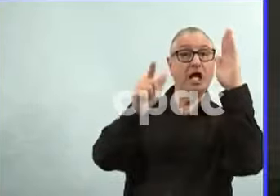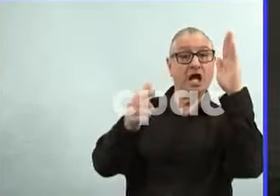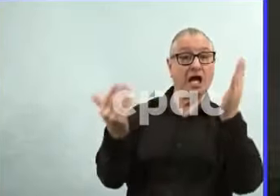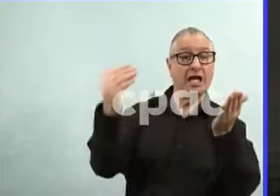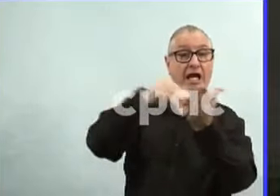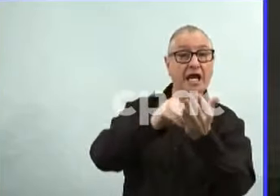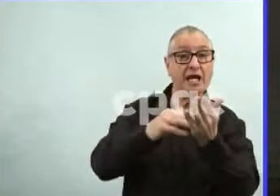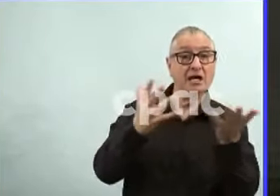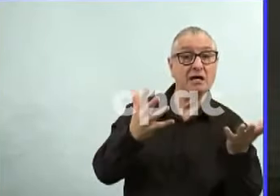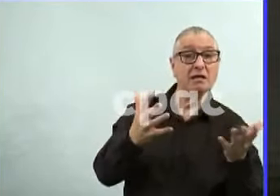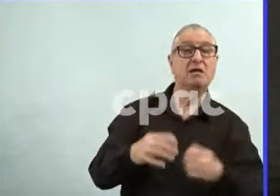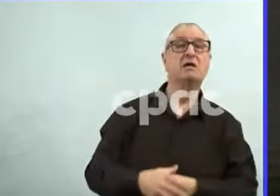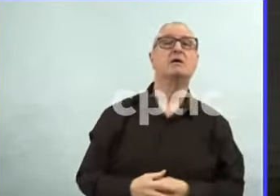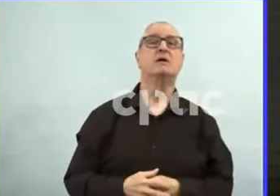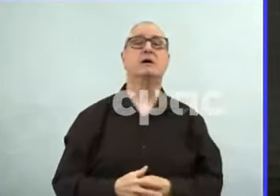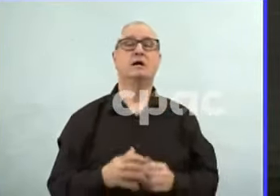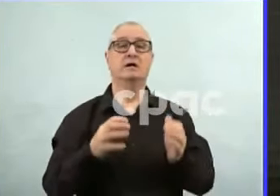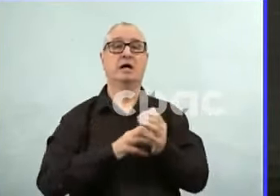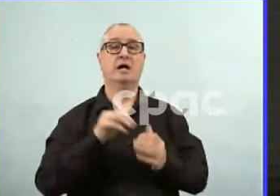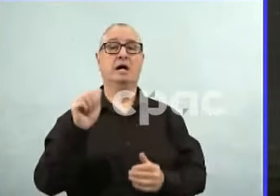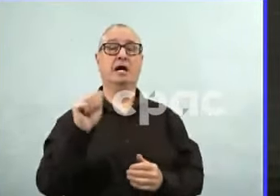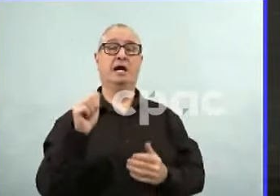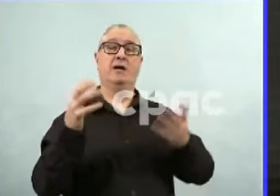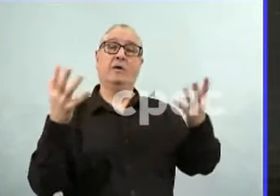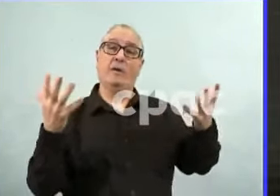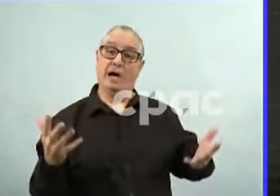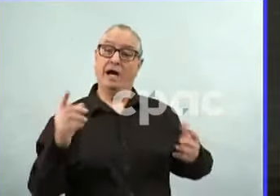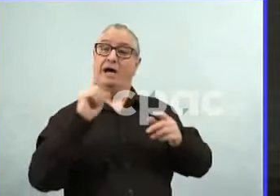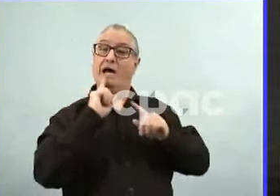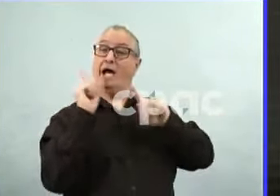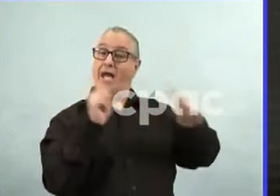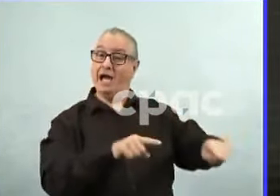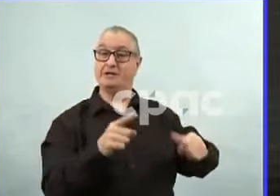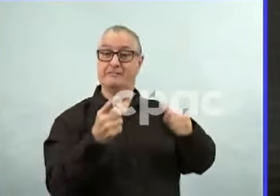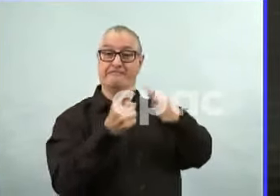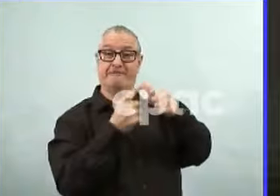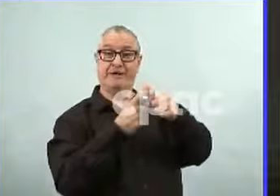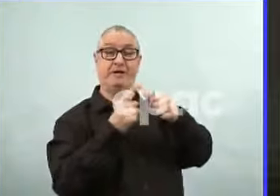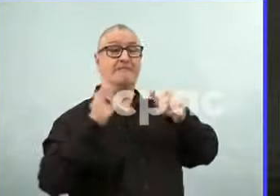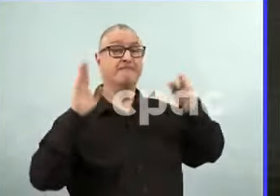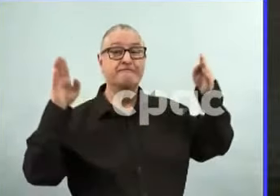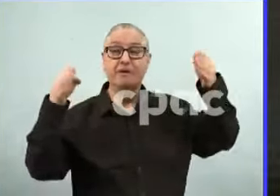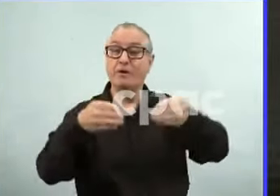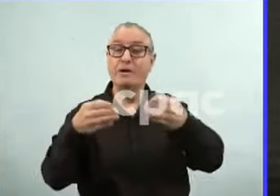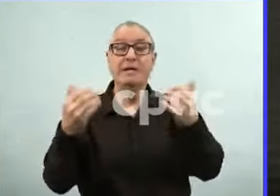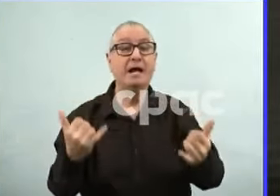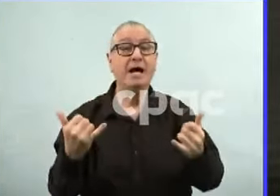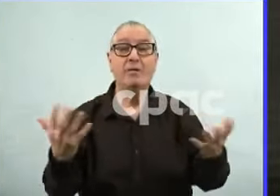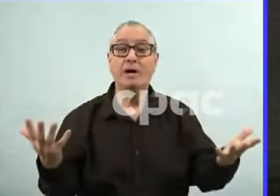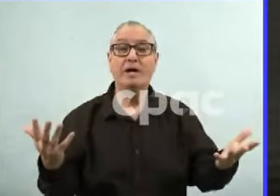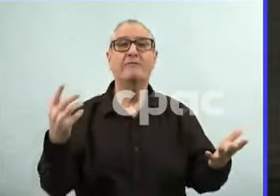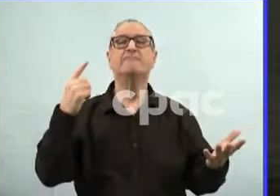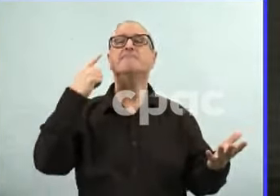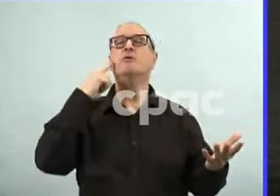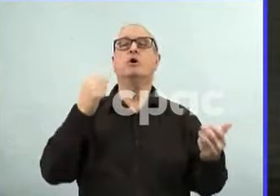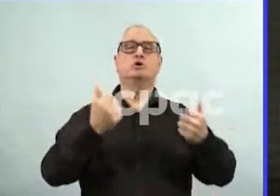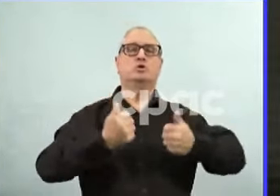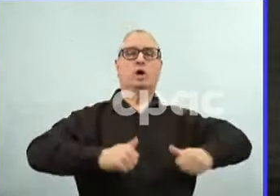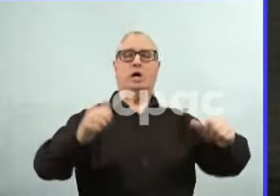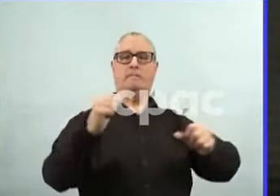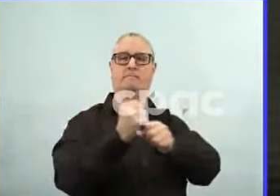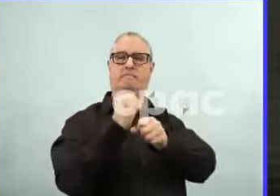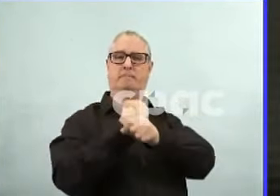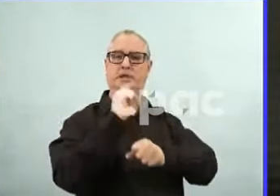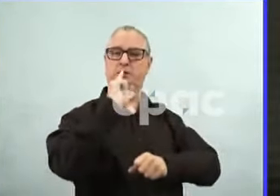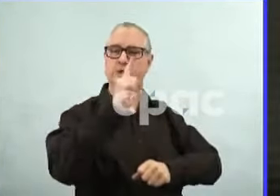I think everything that public health has been involved with, you know, everything that we did from a system standpoint, even acute care system, not just